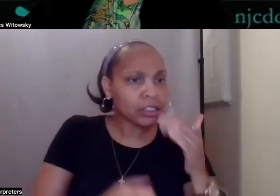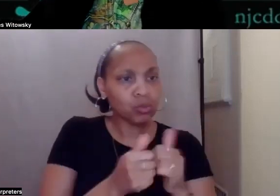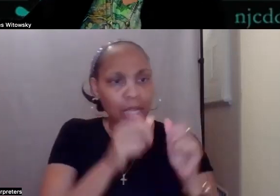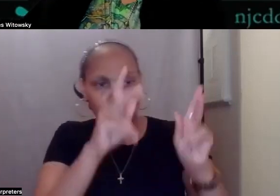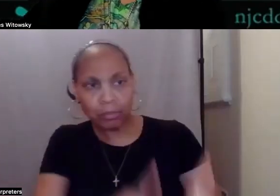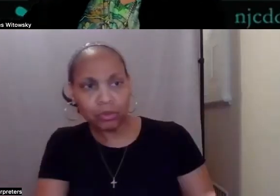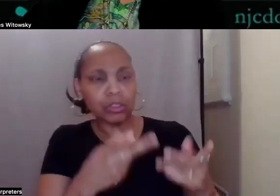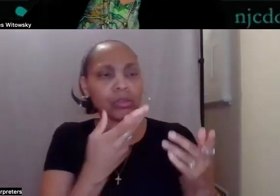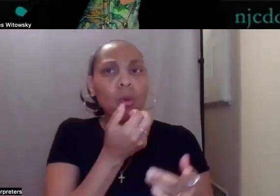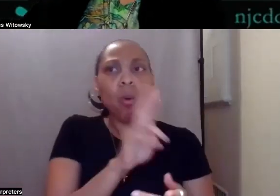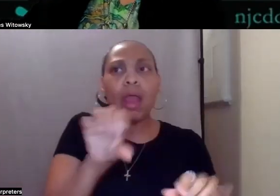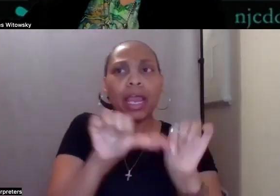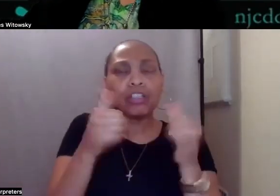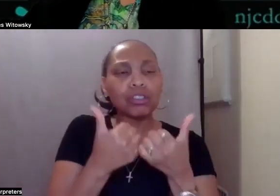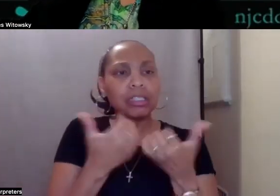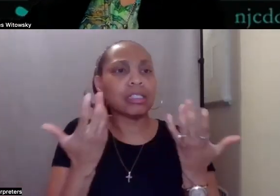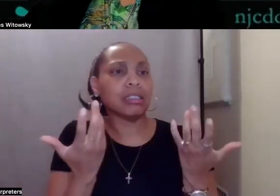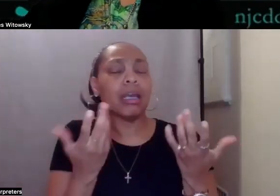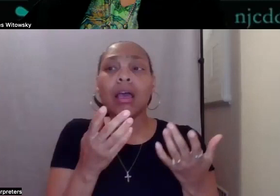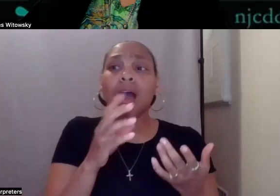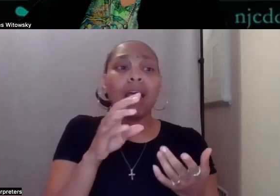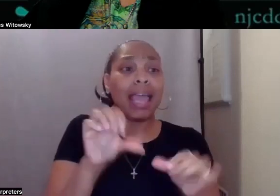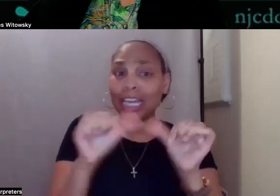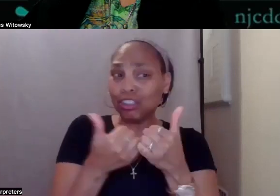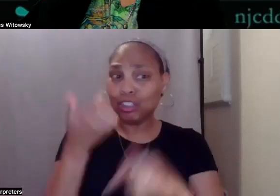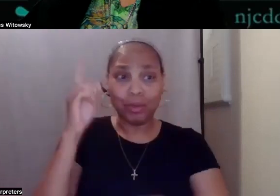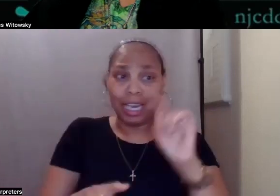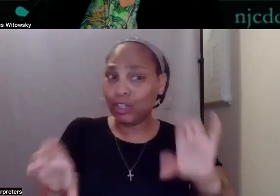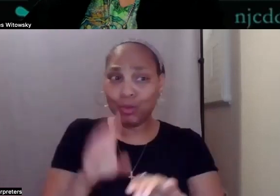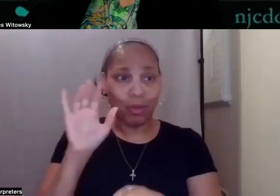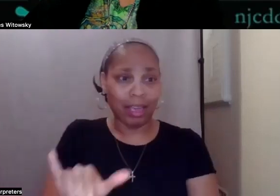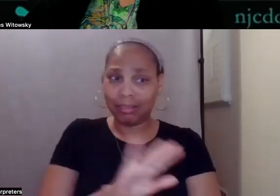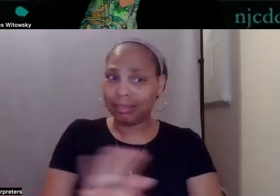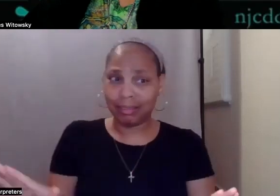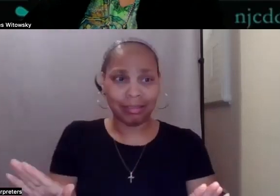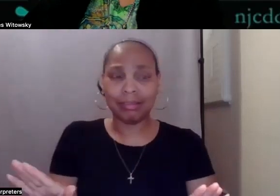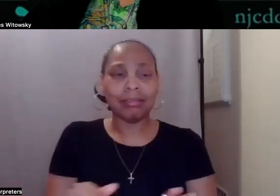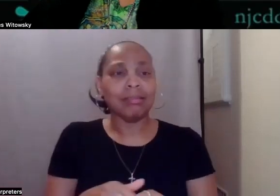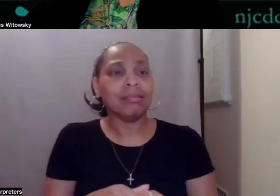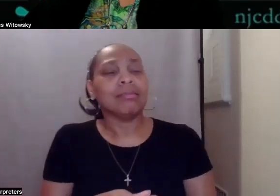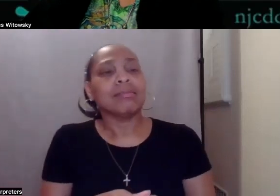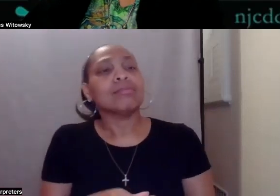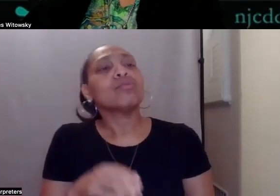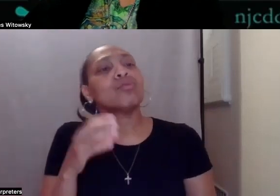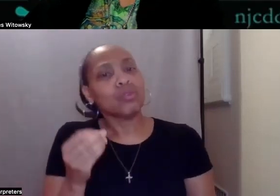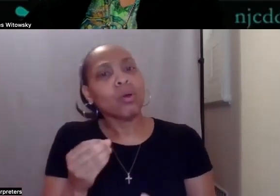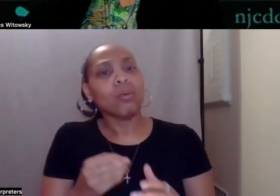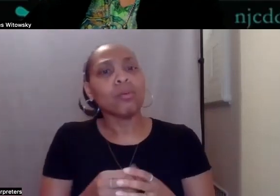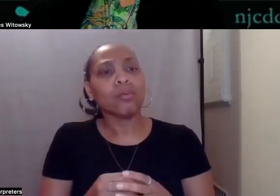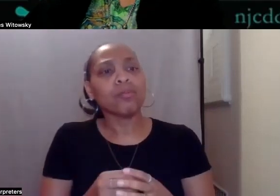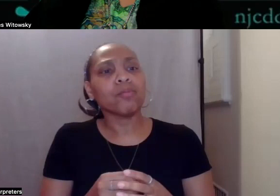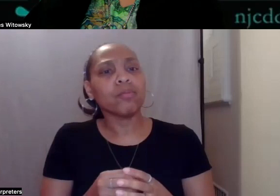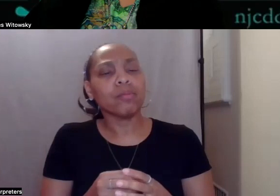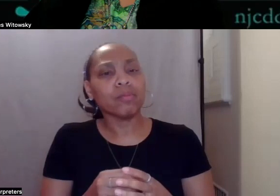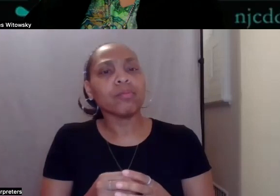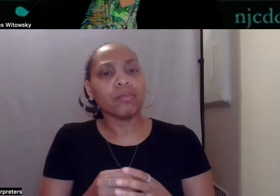agencies, you can't do that if you use an agency model. So it's led to a